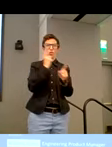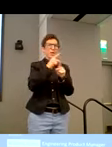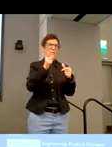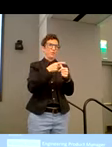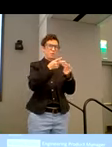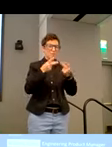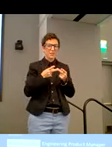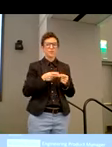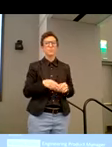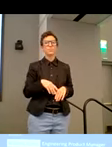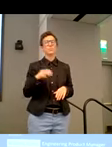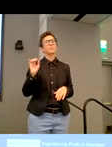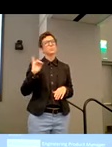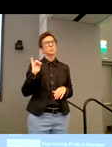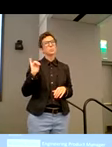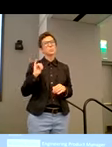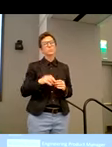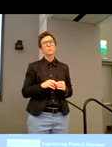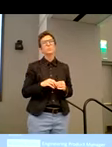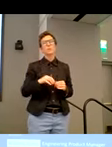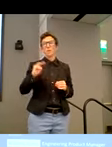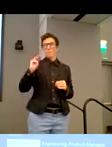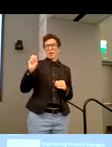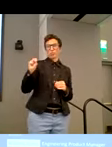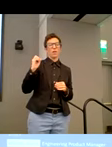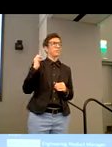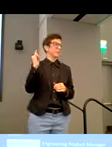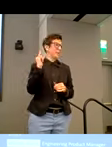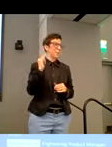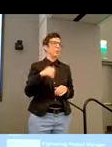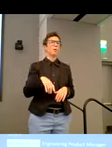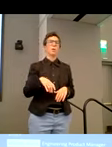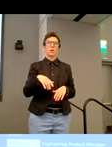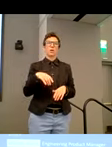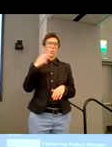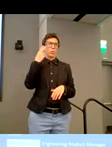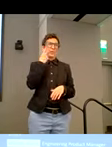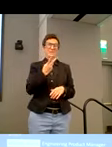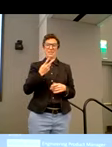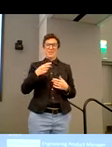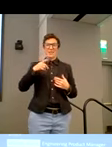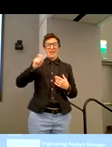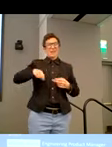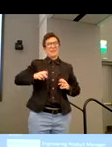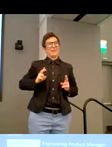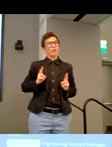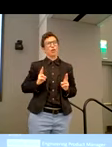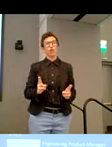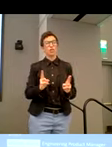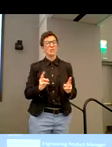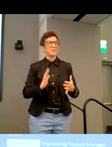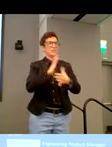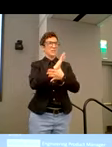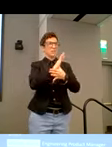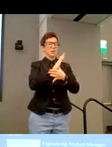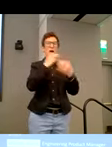um, and I think it kind of reflects on what some folks from Microsoft said is, uh, we've seen a sense of diversity and focus on accessibility in areas outside of being people who touch the